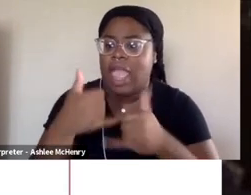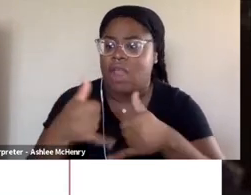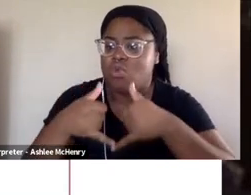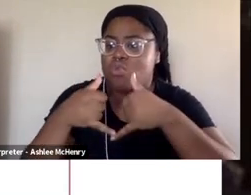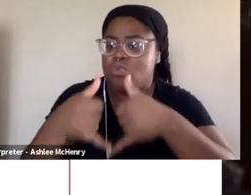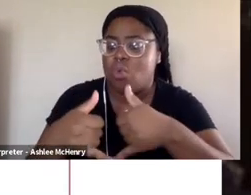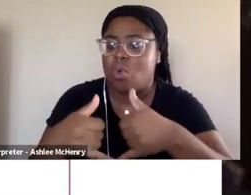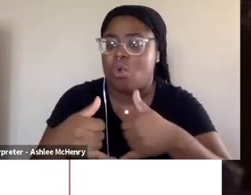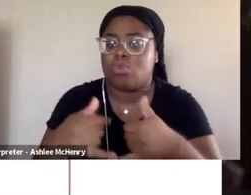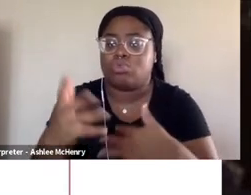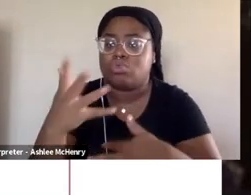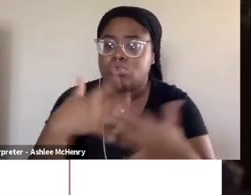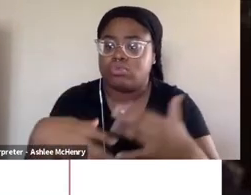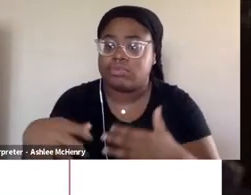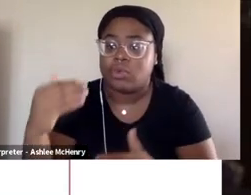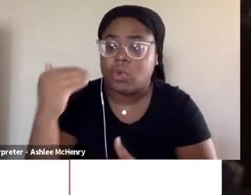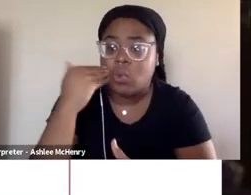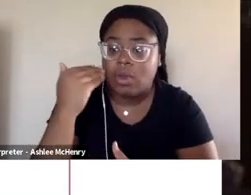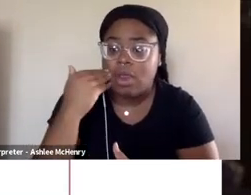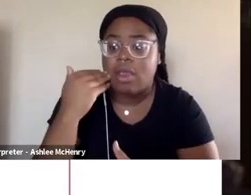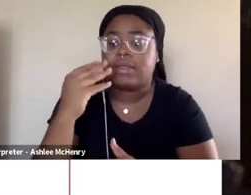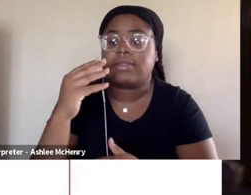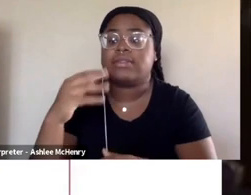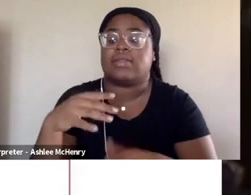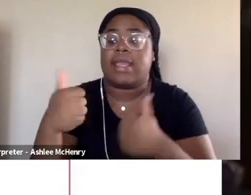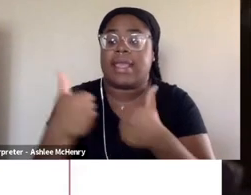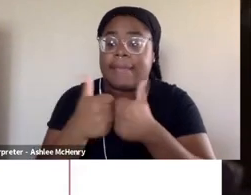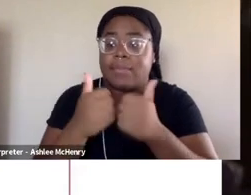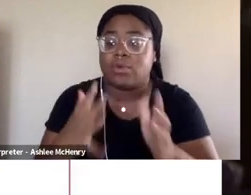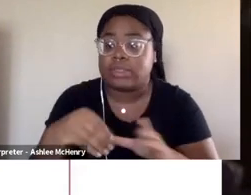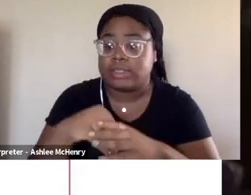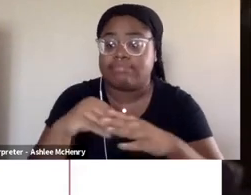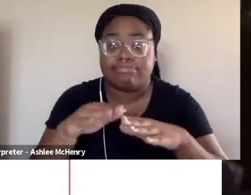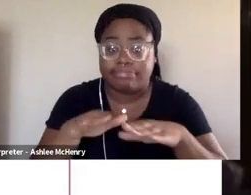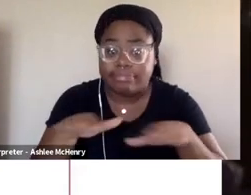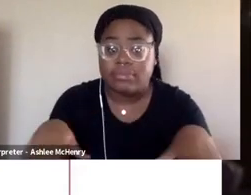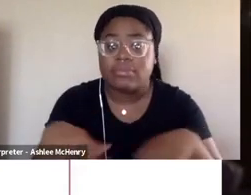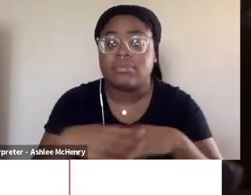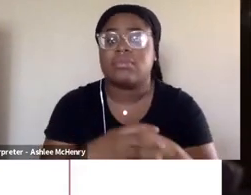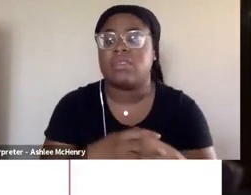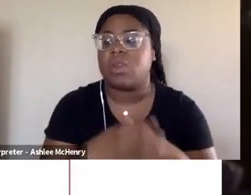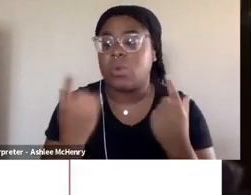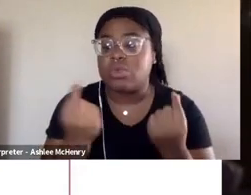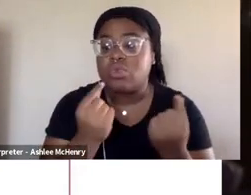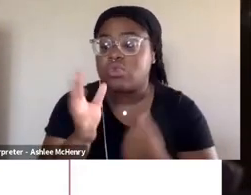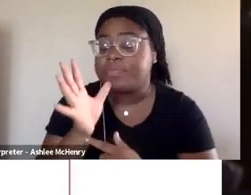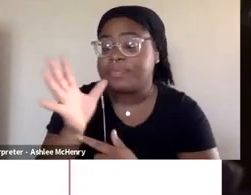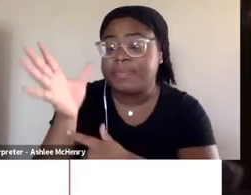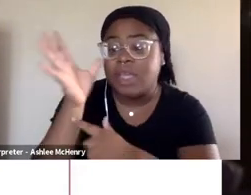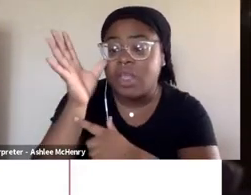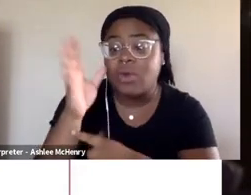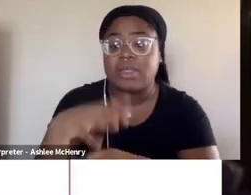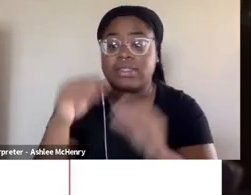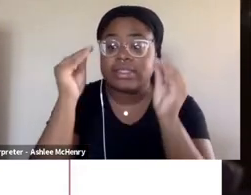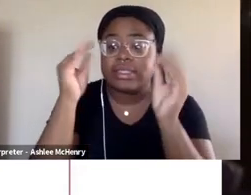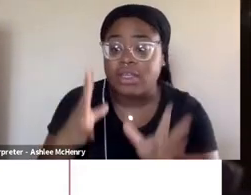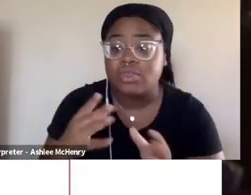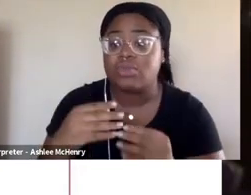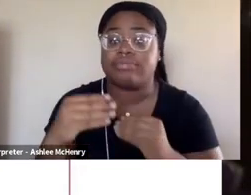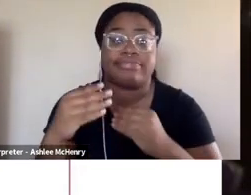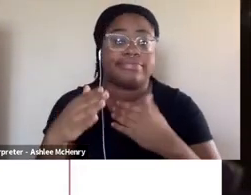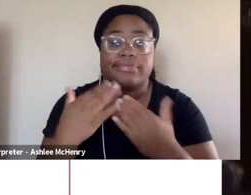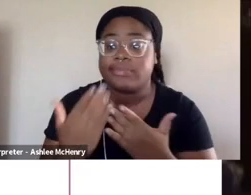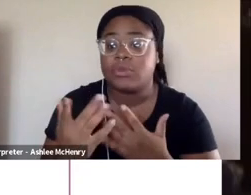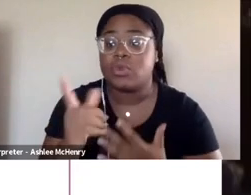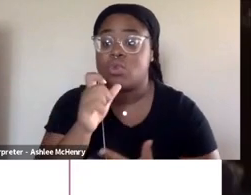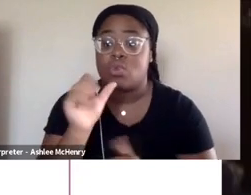developers and platforms. And what can we do as parents or as teachers or really as anybody that's working with